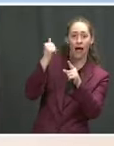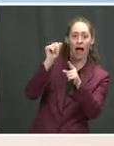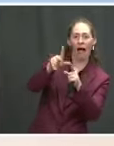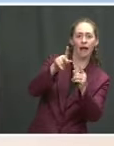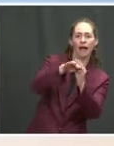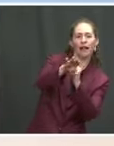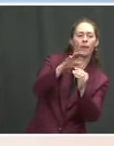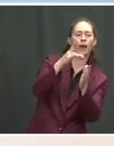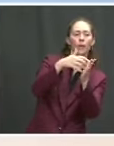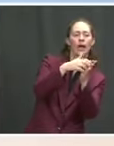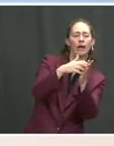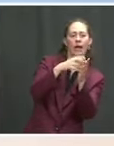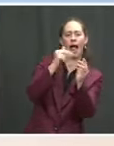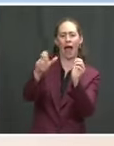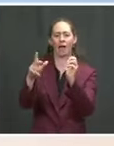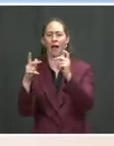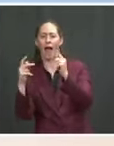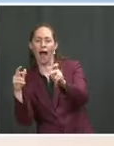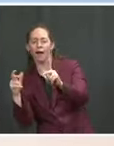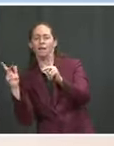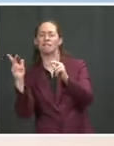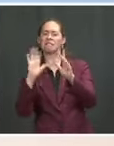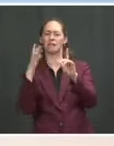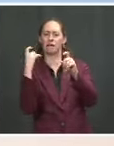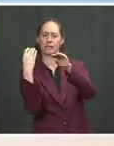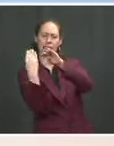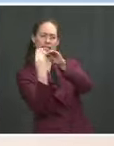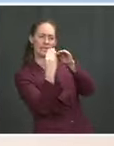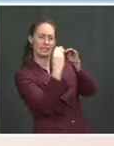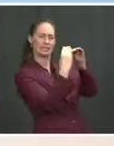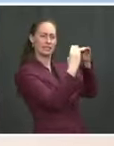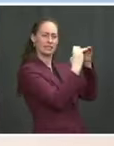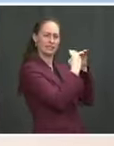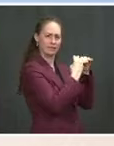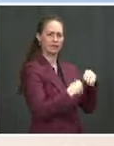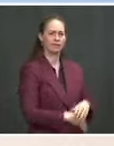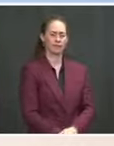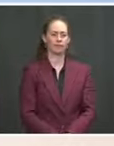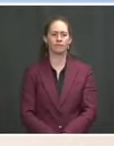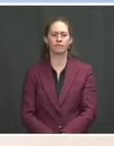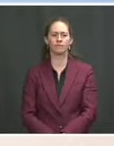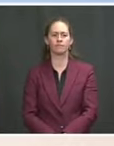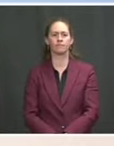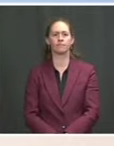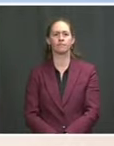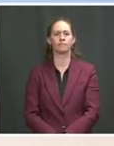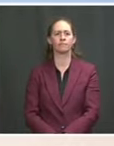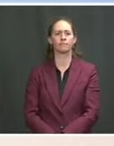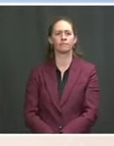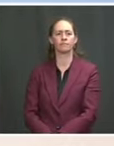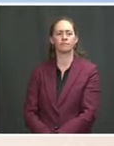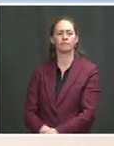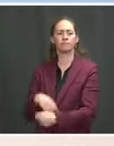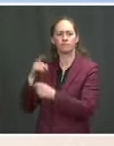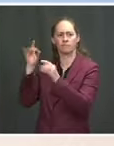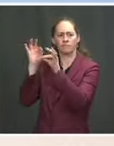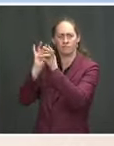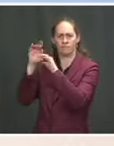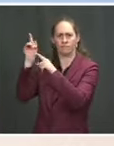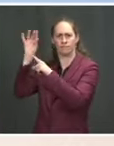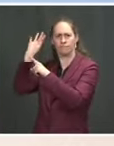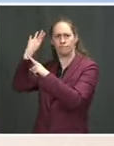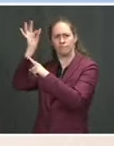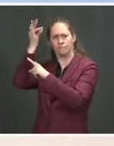infrastructure enterprise, as well as throughout the private sector, and strengthening our country as a whole. This is not unique to the United States.